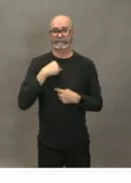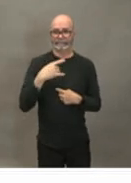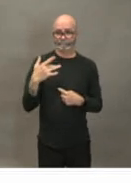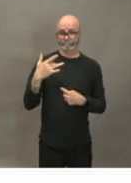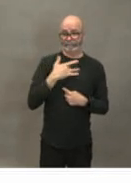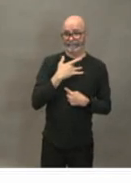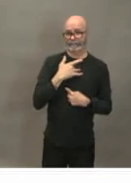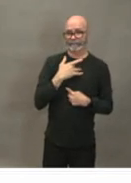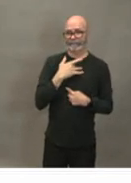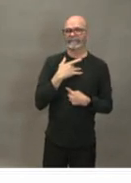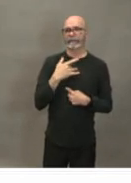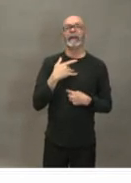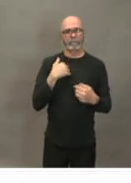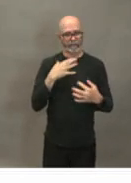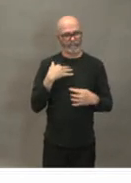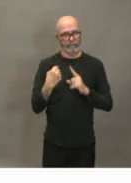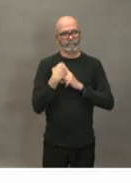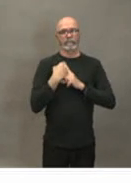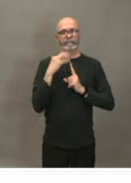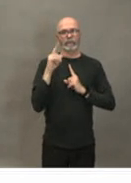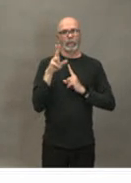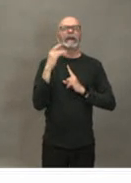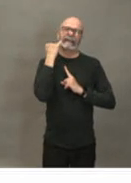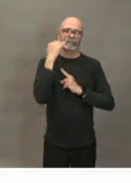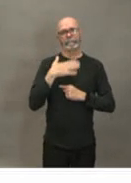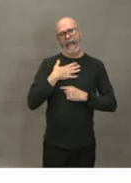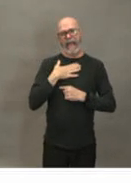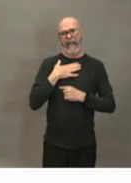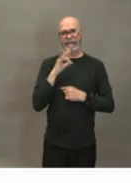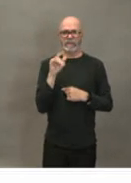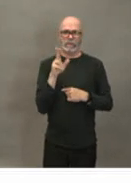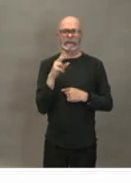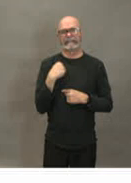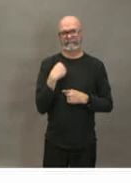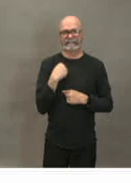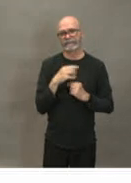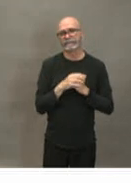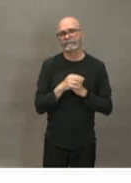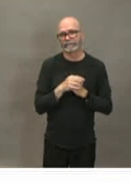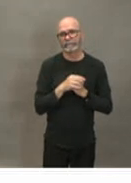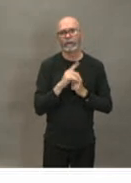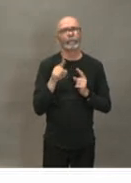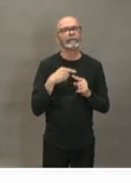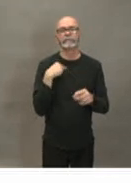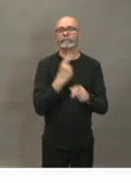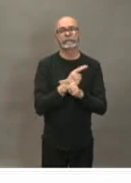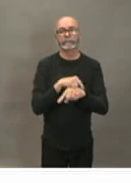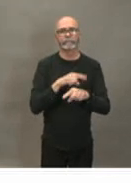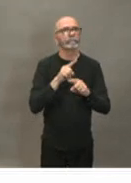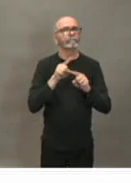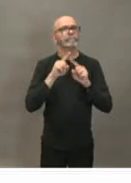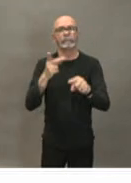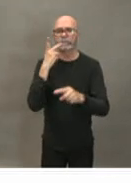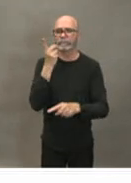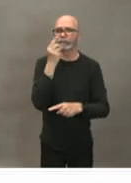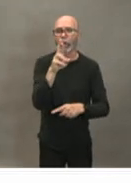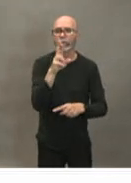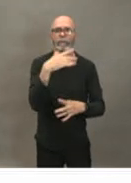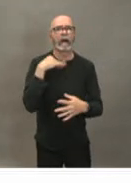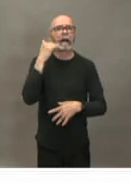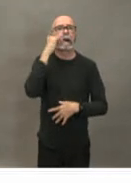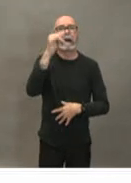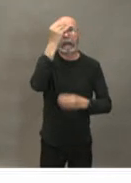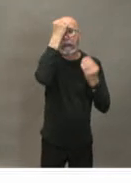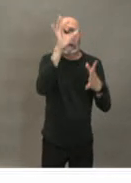flu-like symptoms or other symptoms when is the right time to go to the doctor or call 811 when